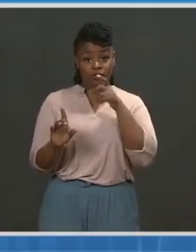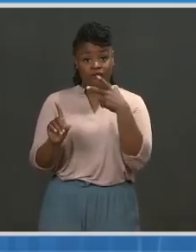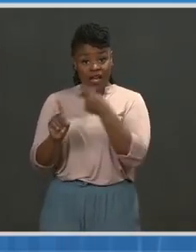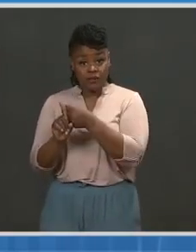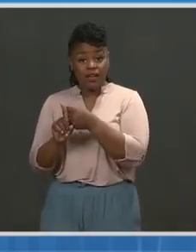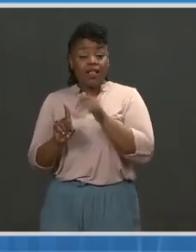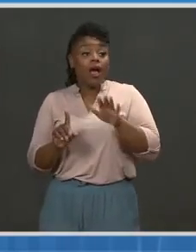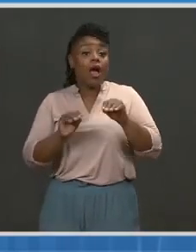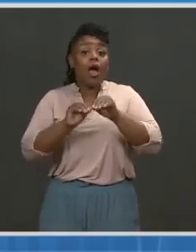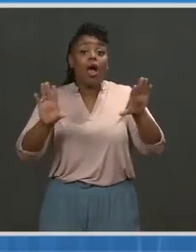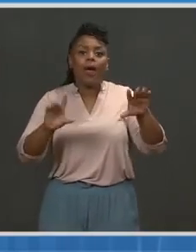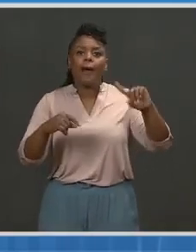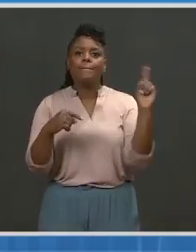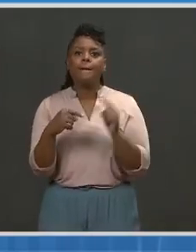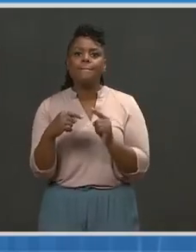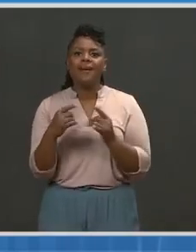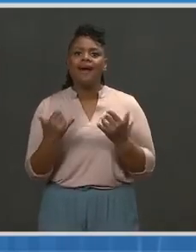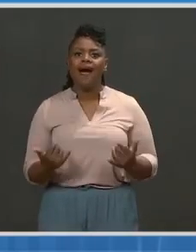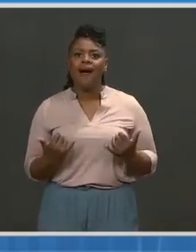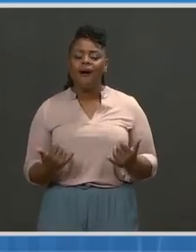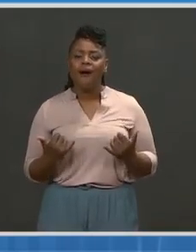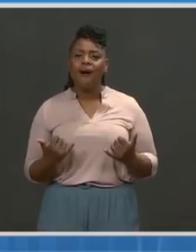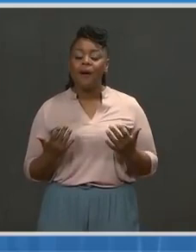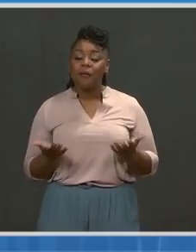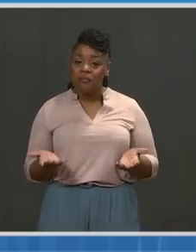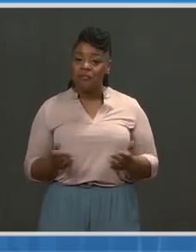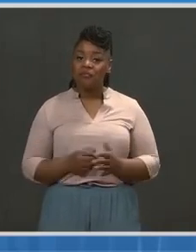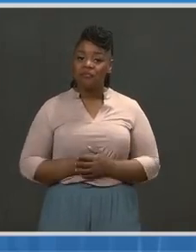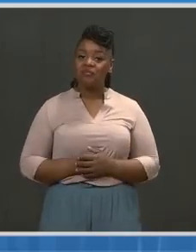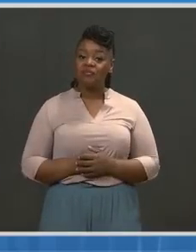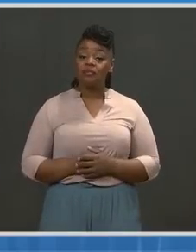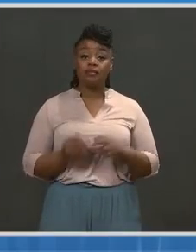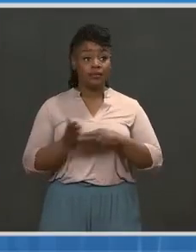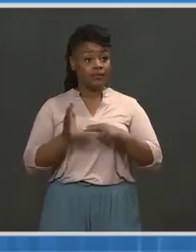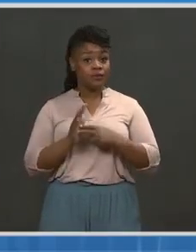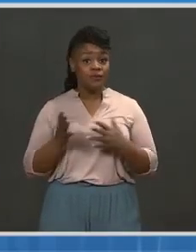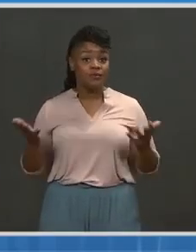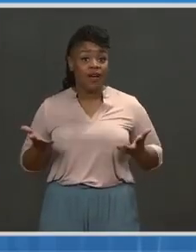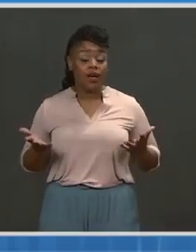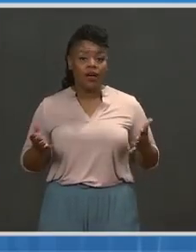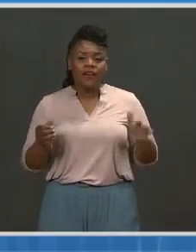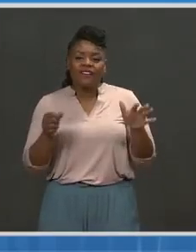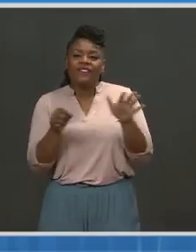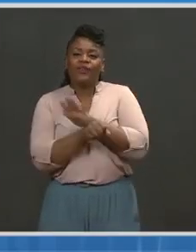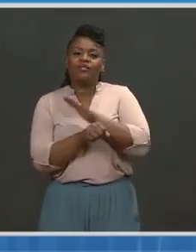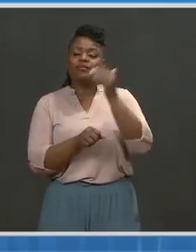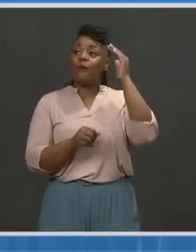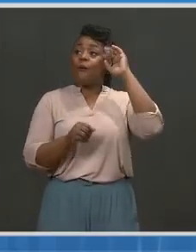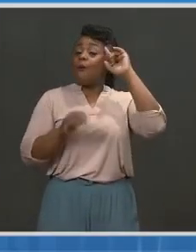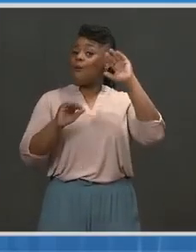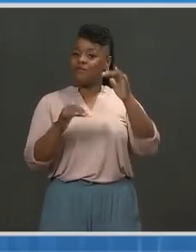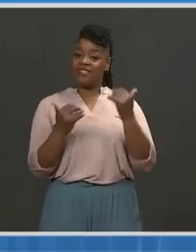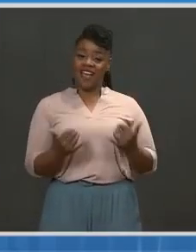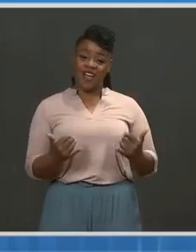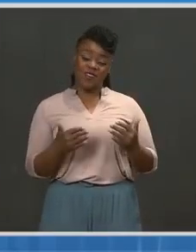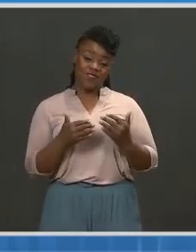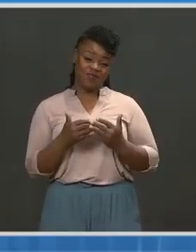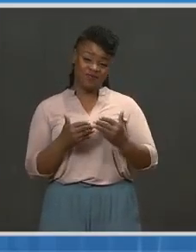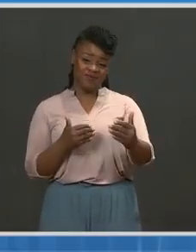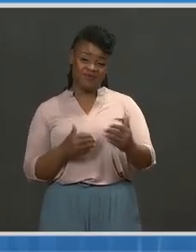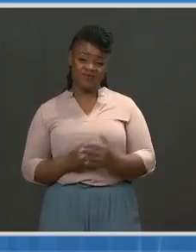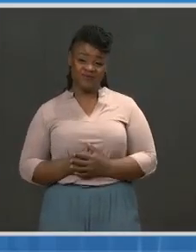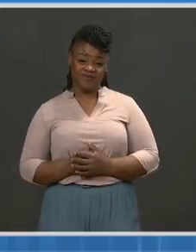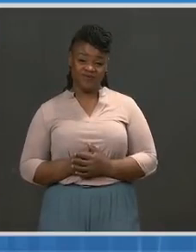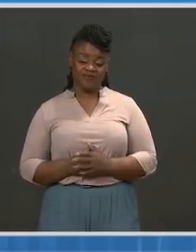increased risk of exposure to the virus. These findings should be a jolt of hope for all of us and to serve as a catalyst